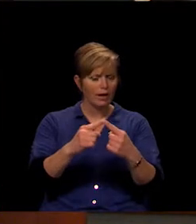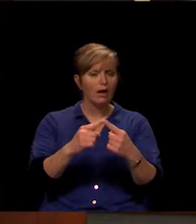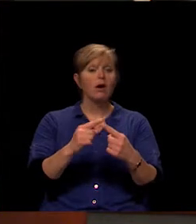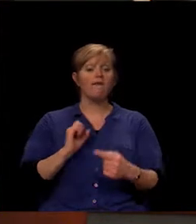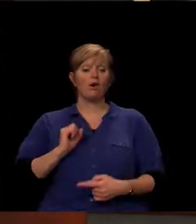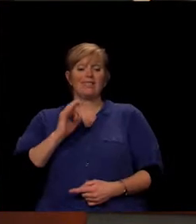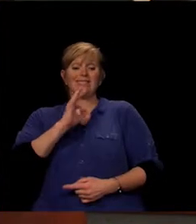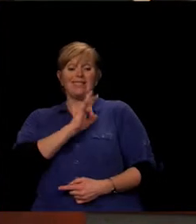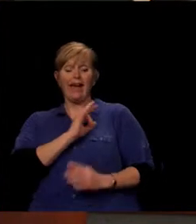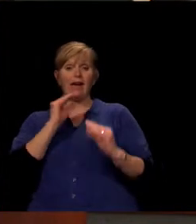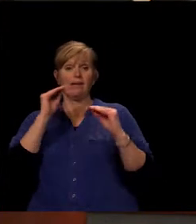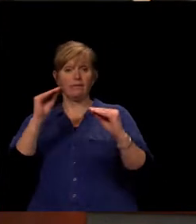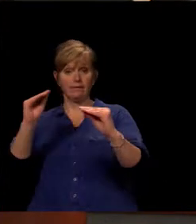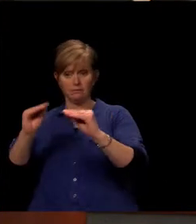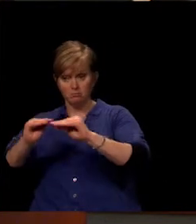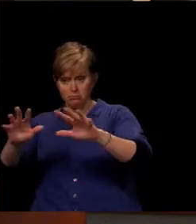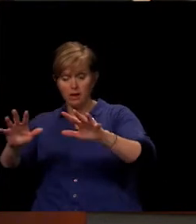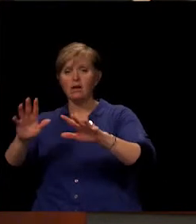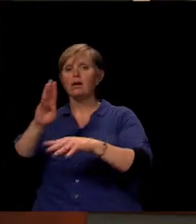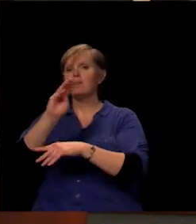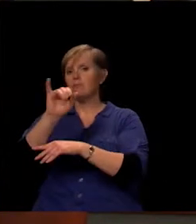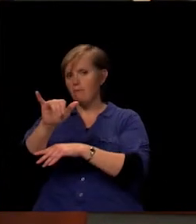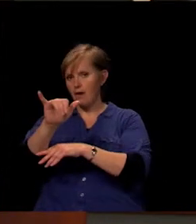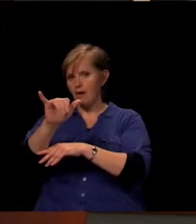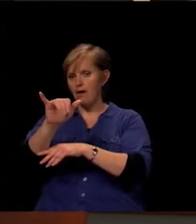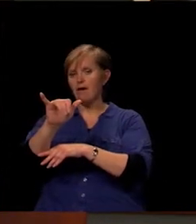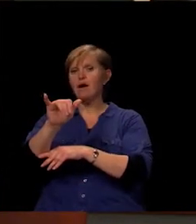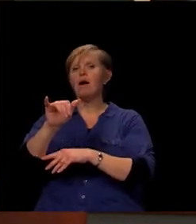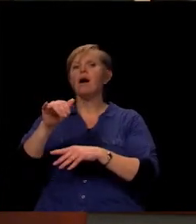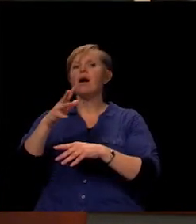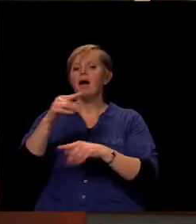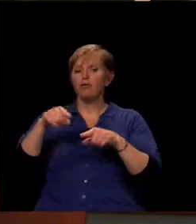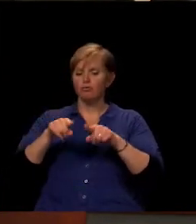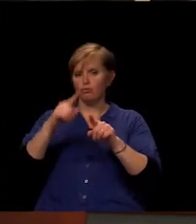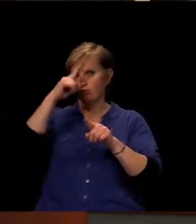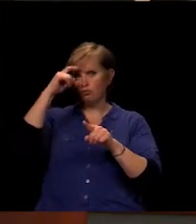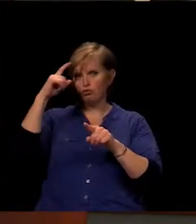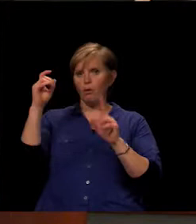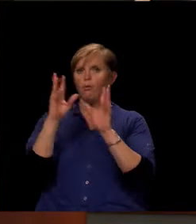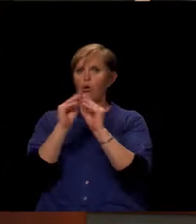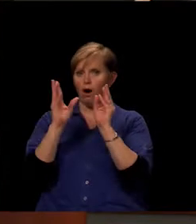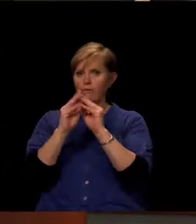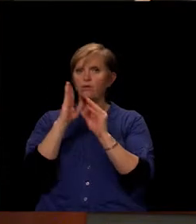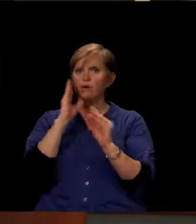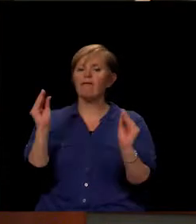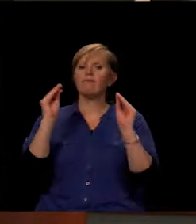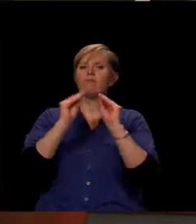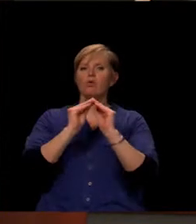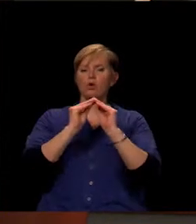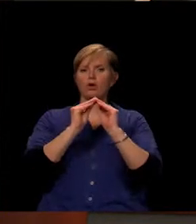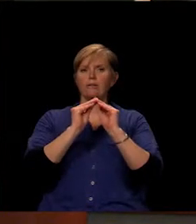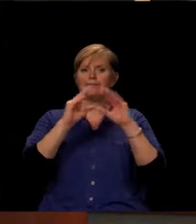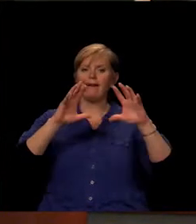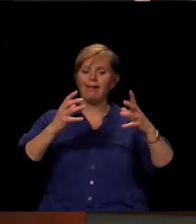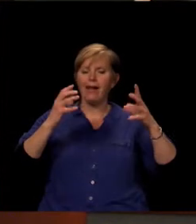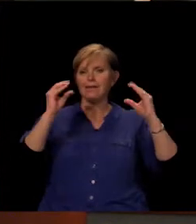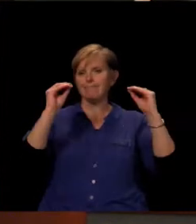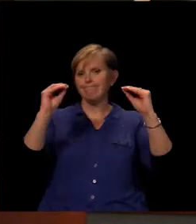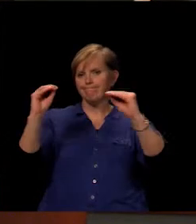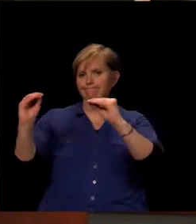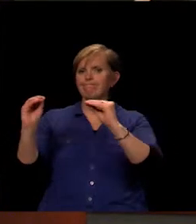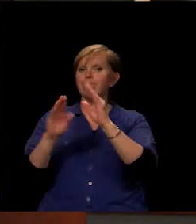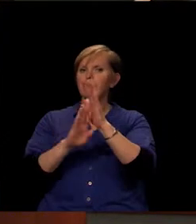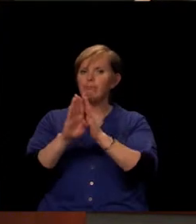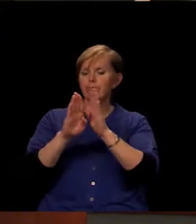and leading up to summer conference. So we could have some really a wide breadth and scope of professional development